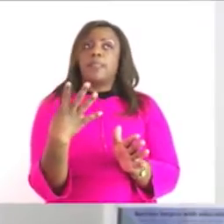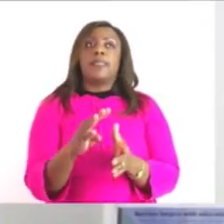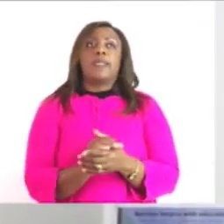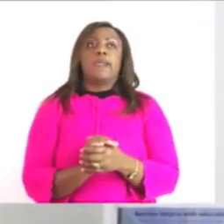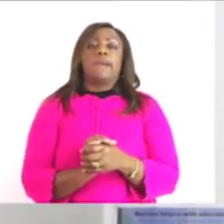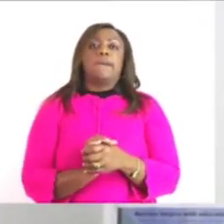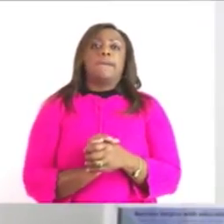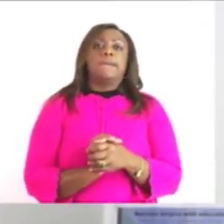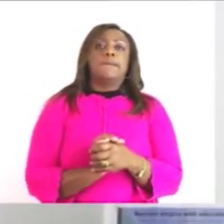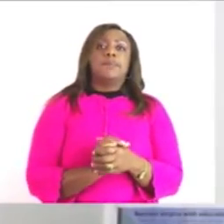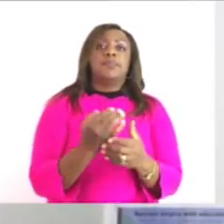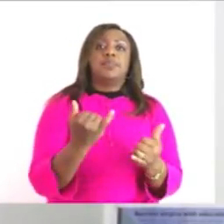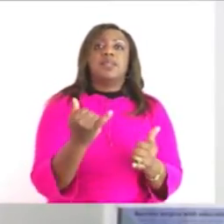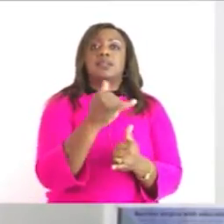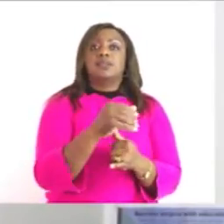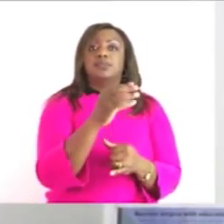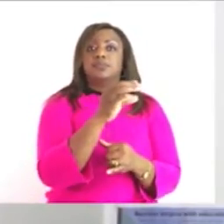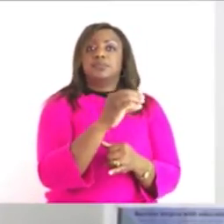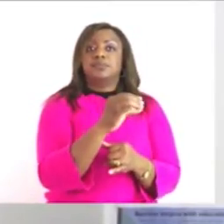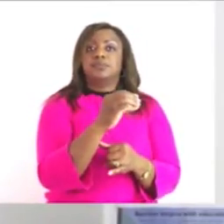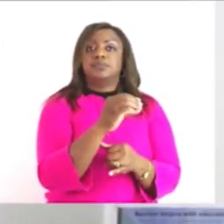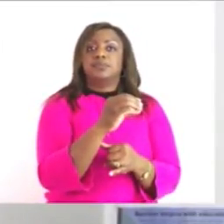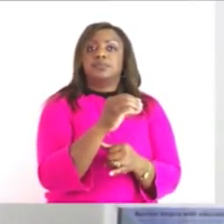2 this is zero